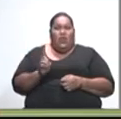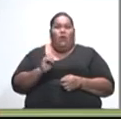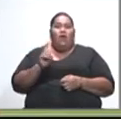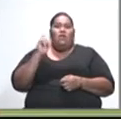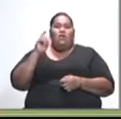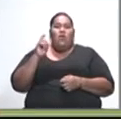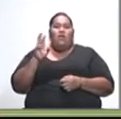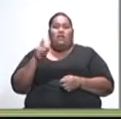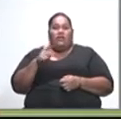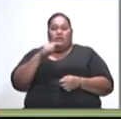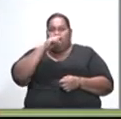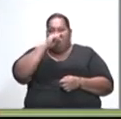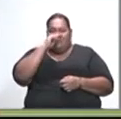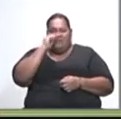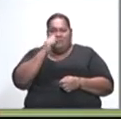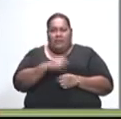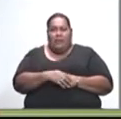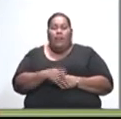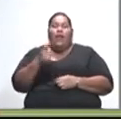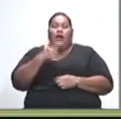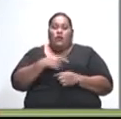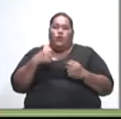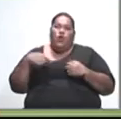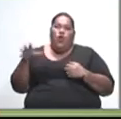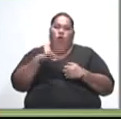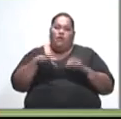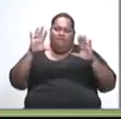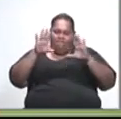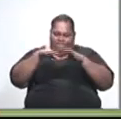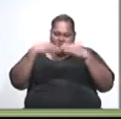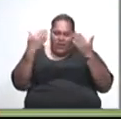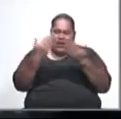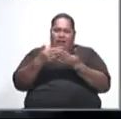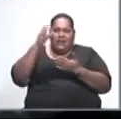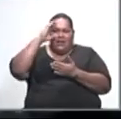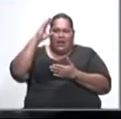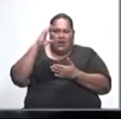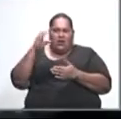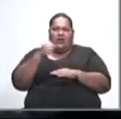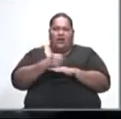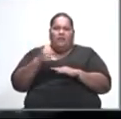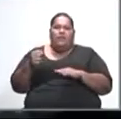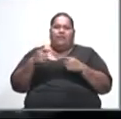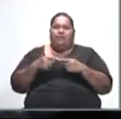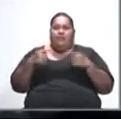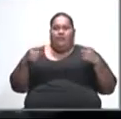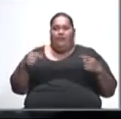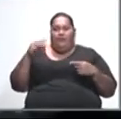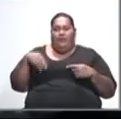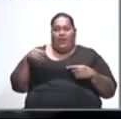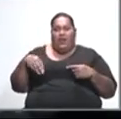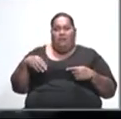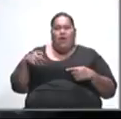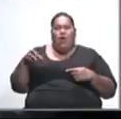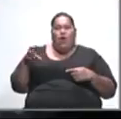is that we all get together as a country, all of government. Meanwhile, the opposition member of parliament, Ketan